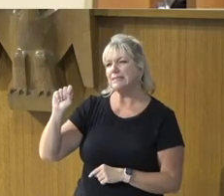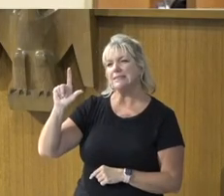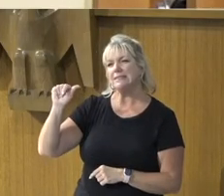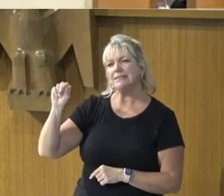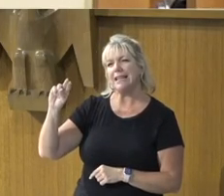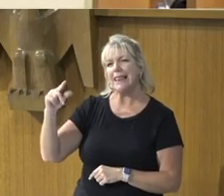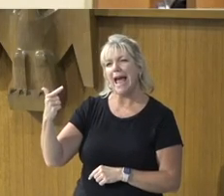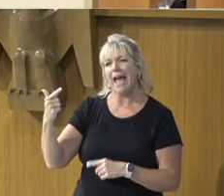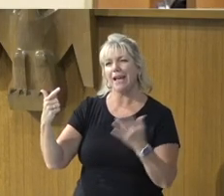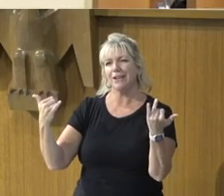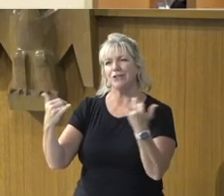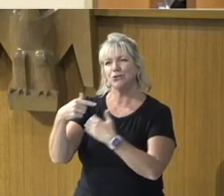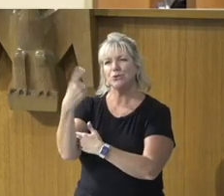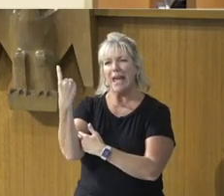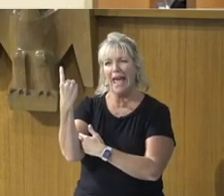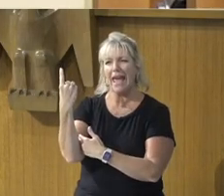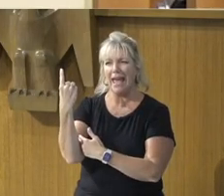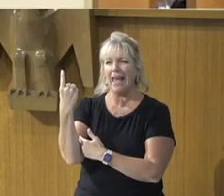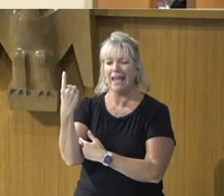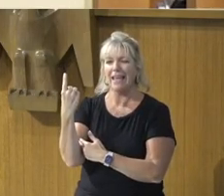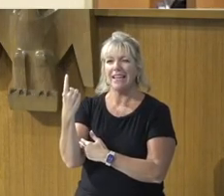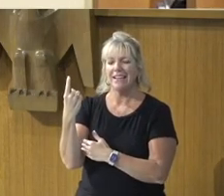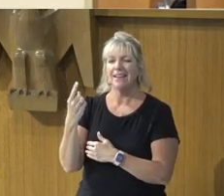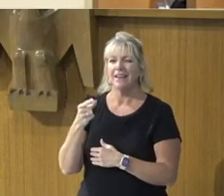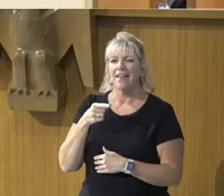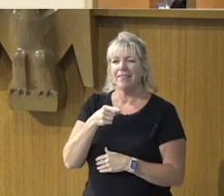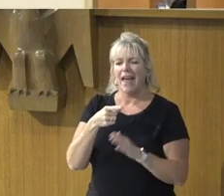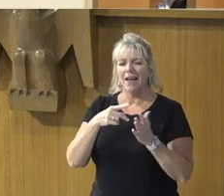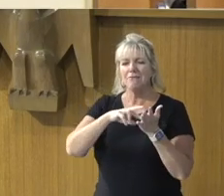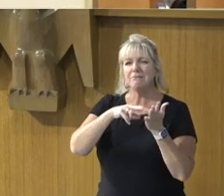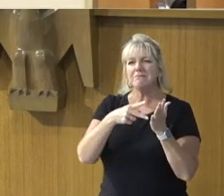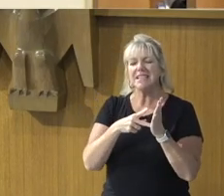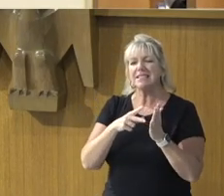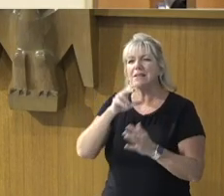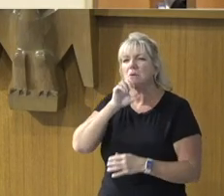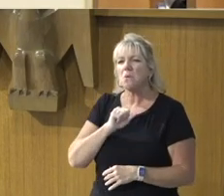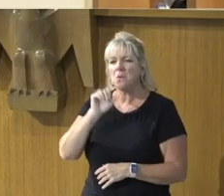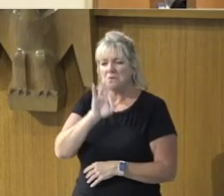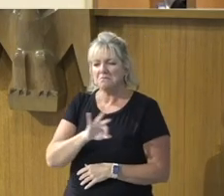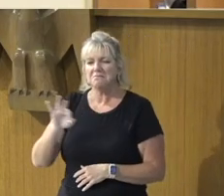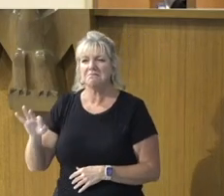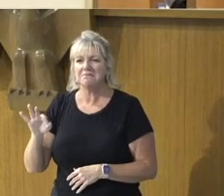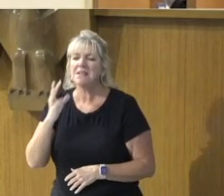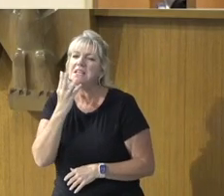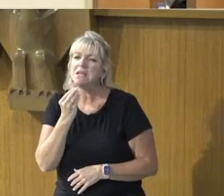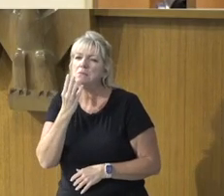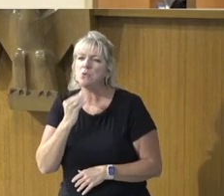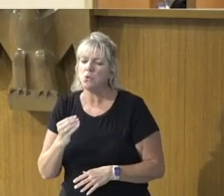reflect the ancient Hebrew understanding of the human condition.